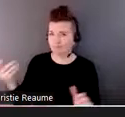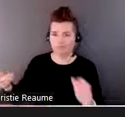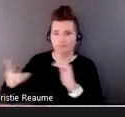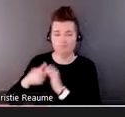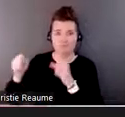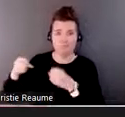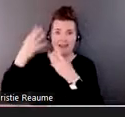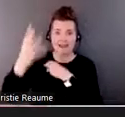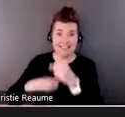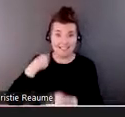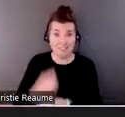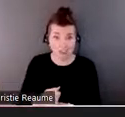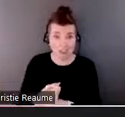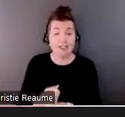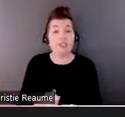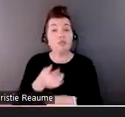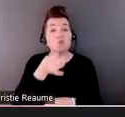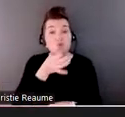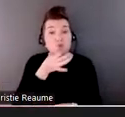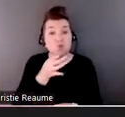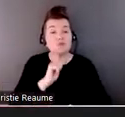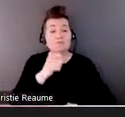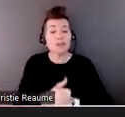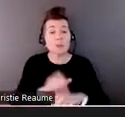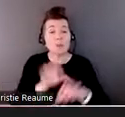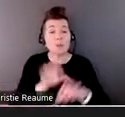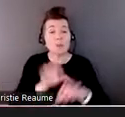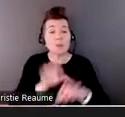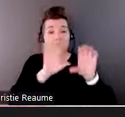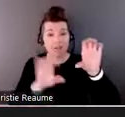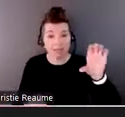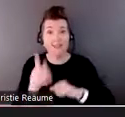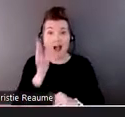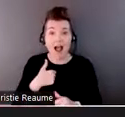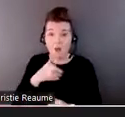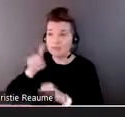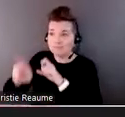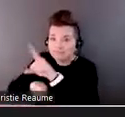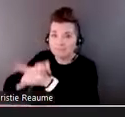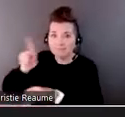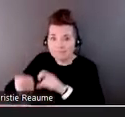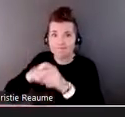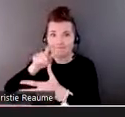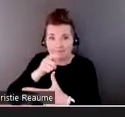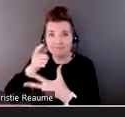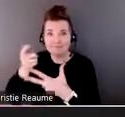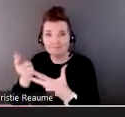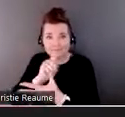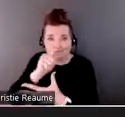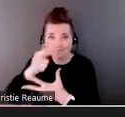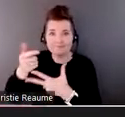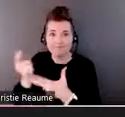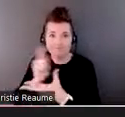our panelists very soon and also chiming in into the chat box. So please, if you are